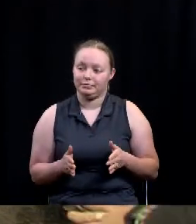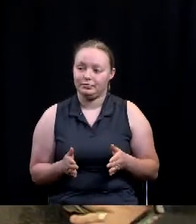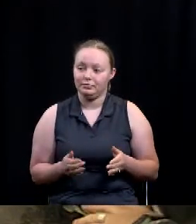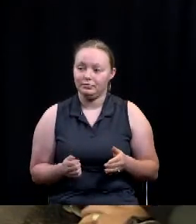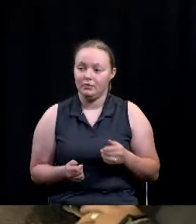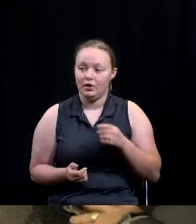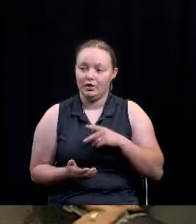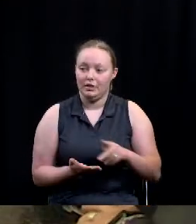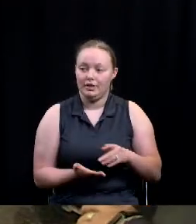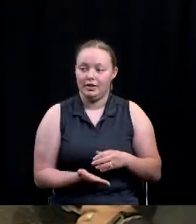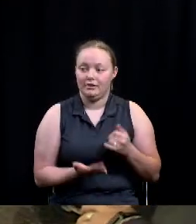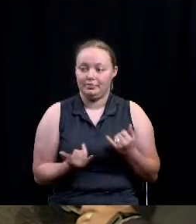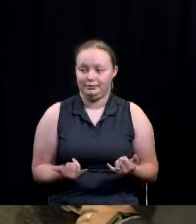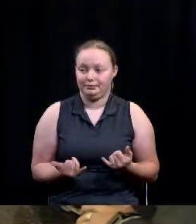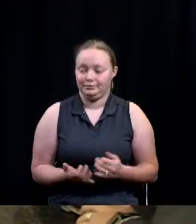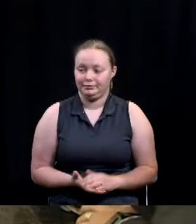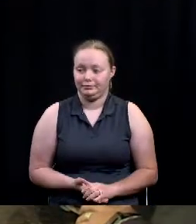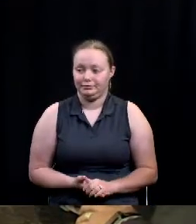today.